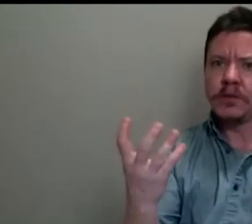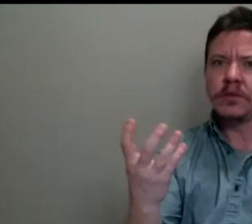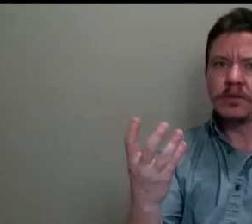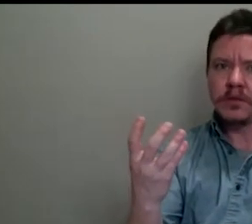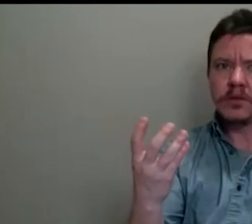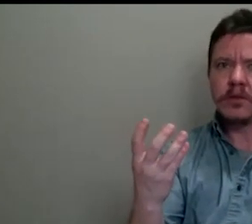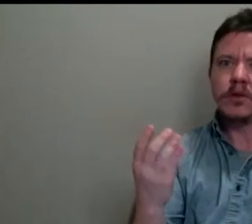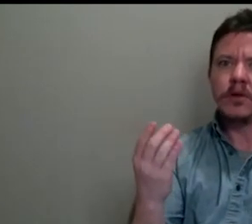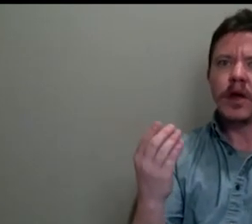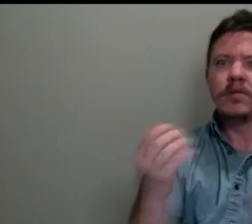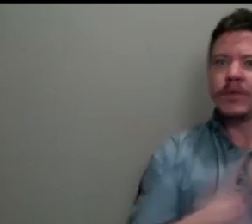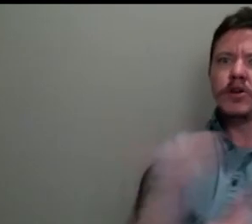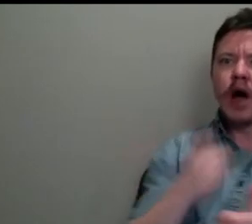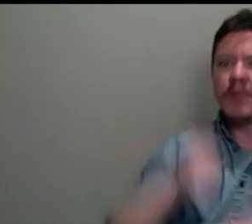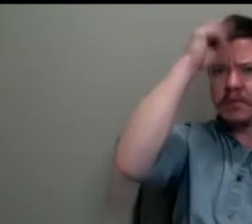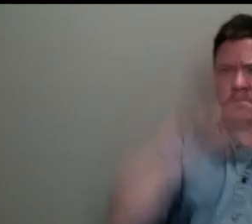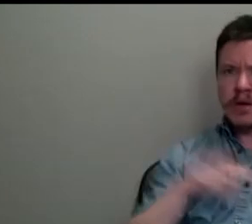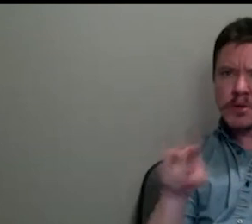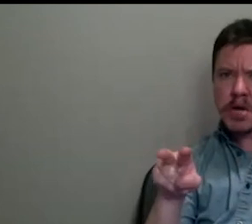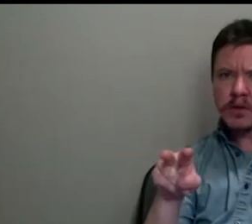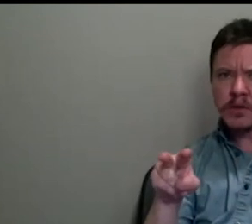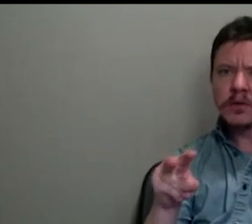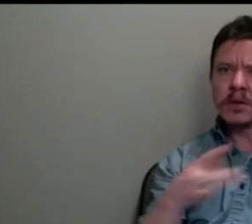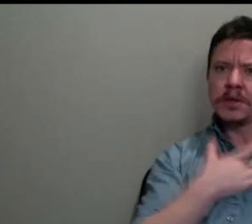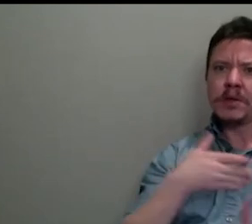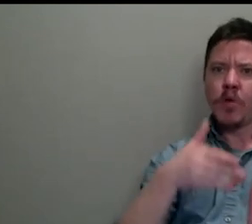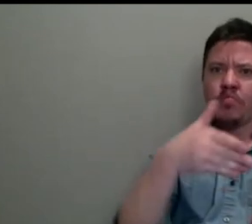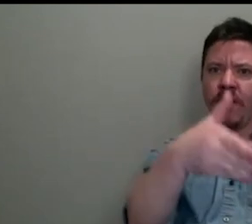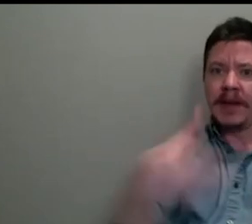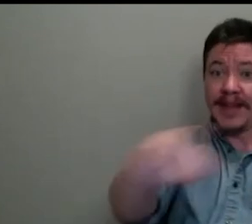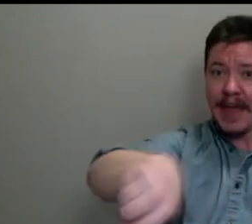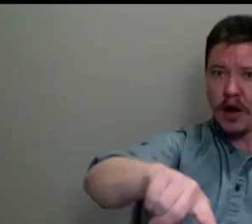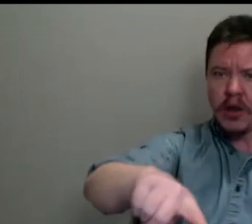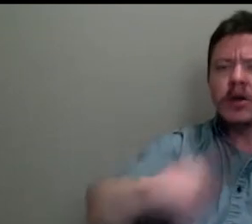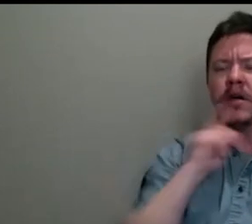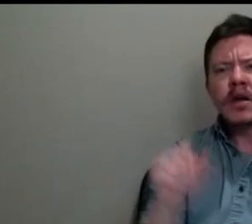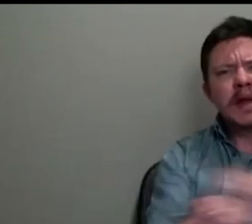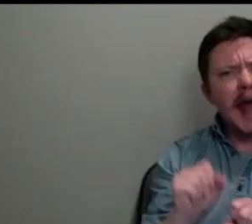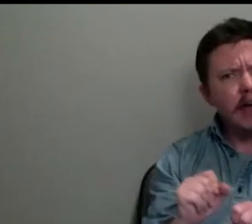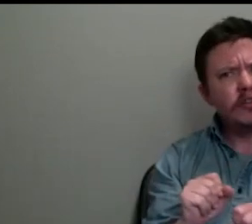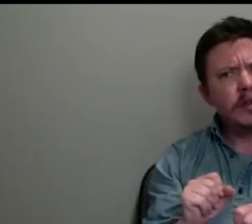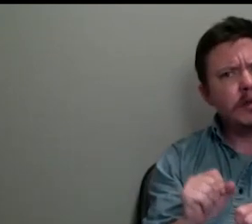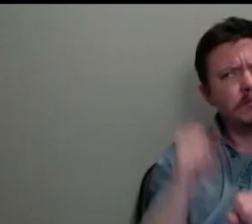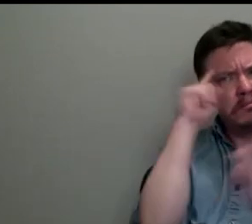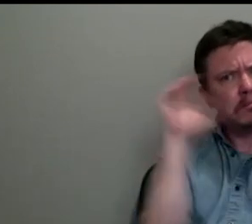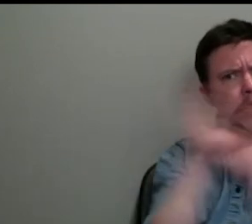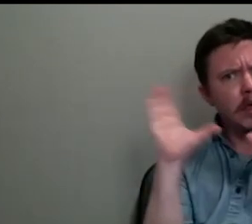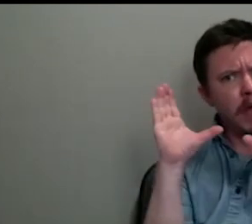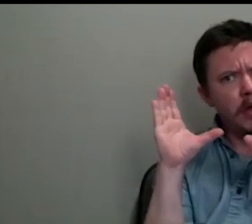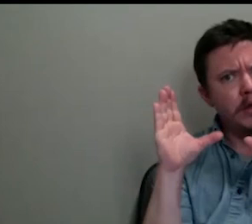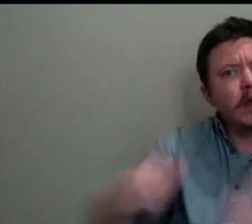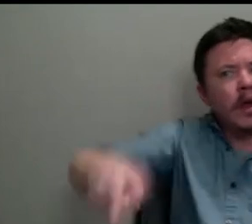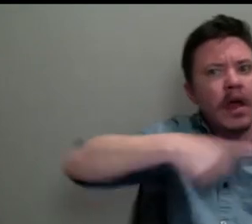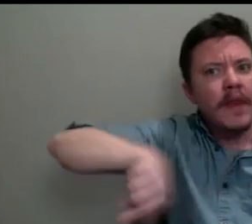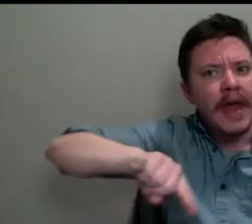dominant male gaze as well, being perhaps prevalent there. But actually, if you think about it, they would have been some of the